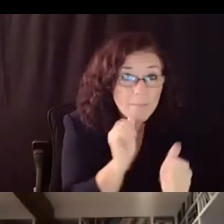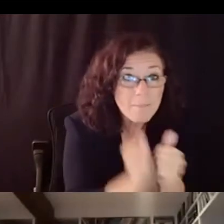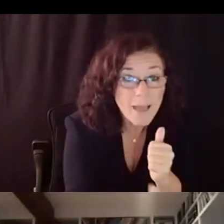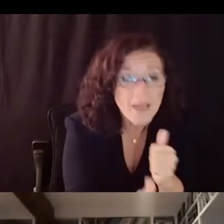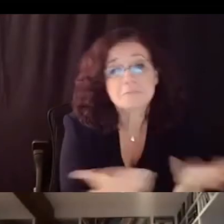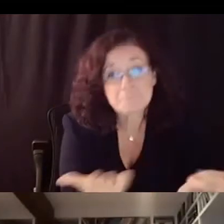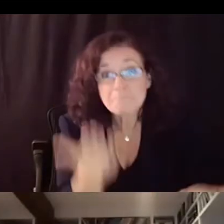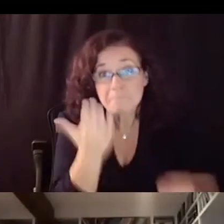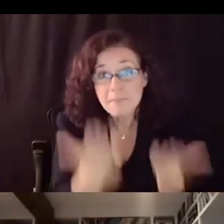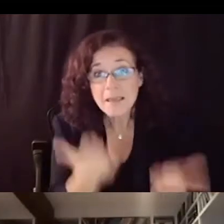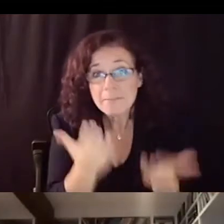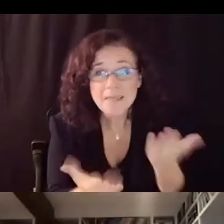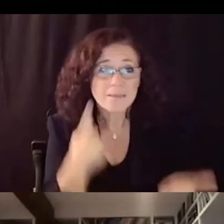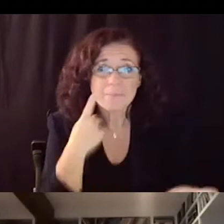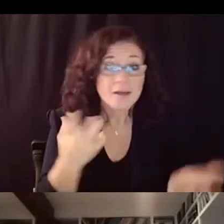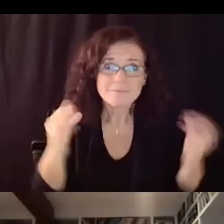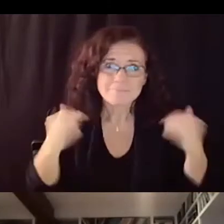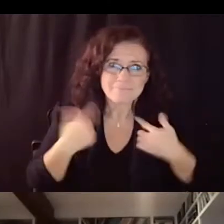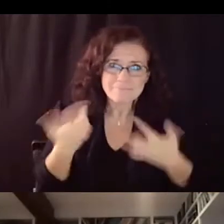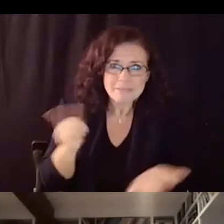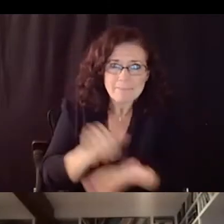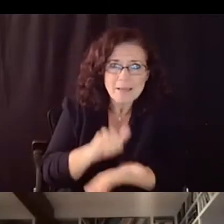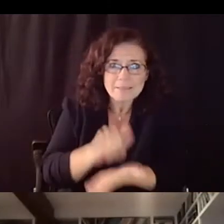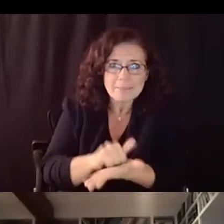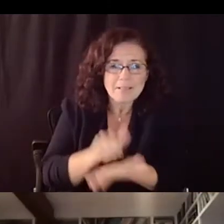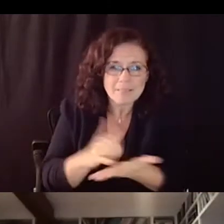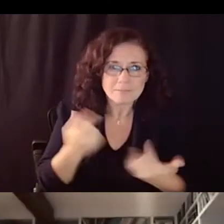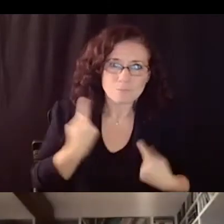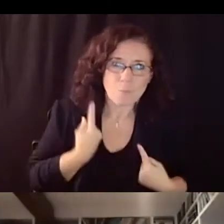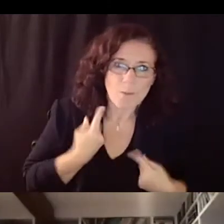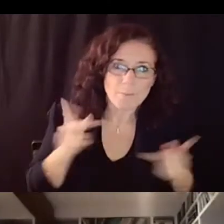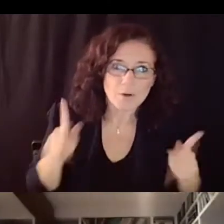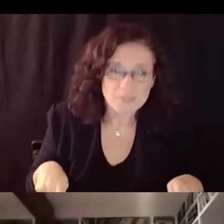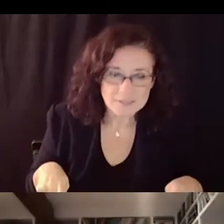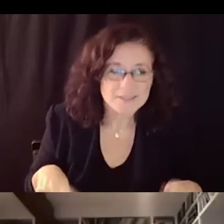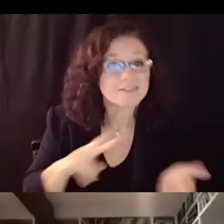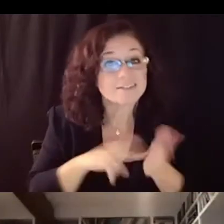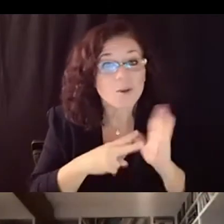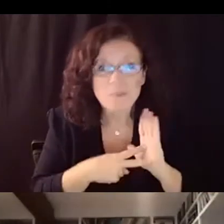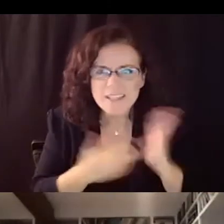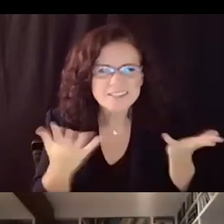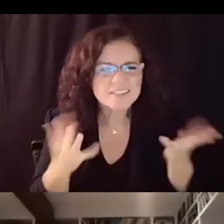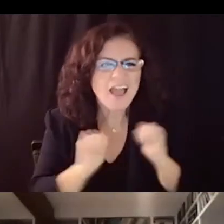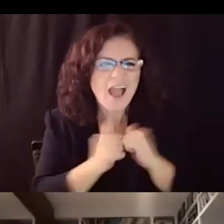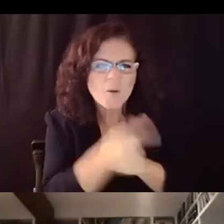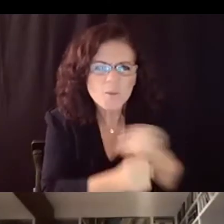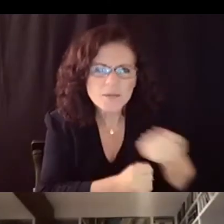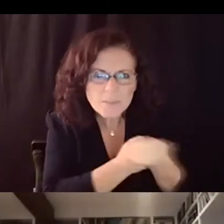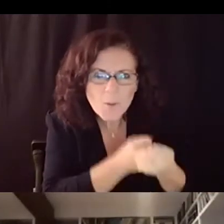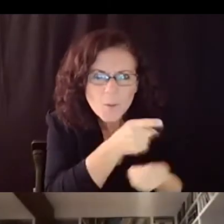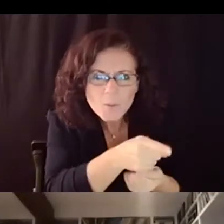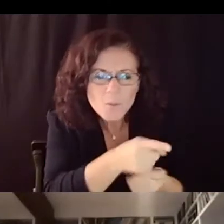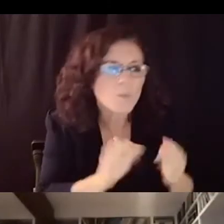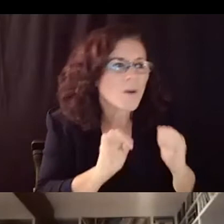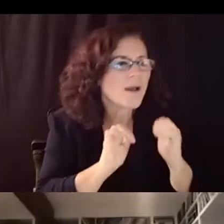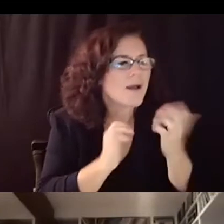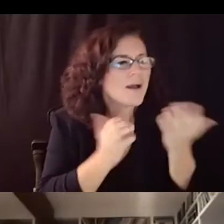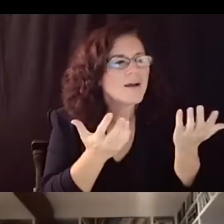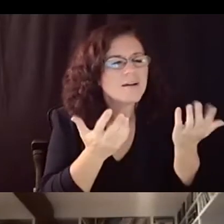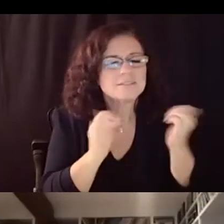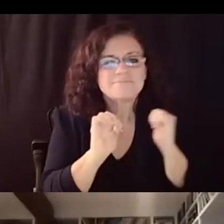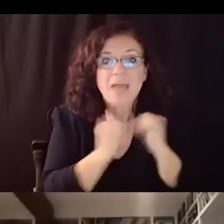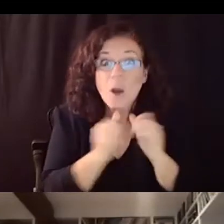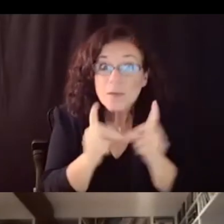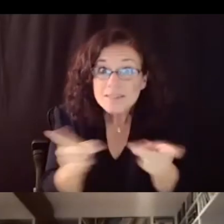will and so i'd like to just know more about what does that look like what support will we give them how can the district help me because my